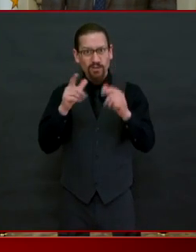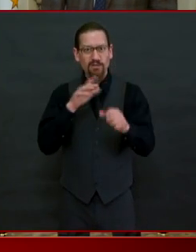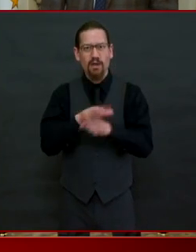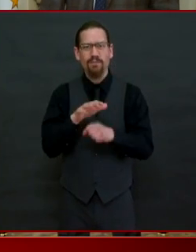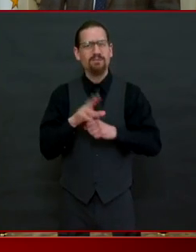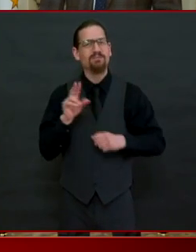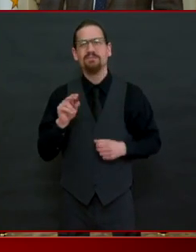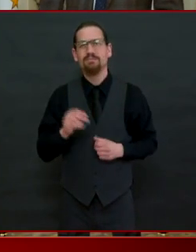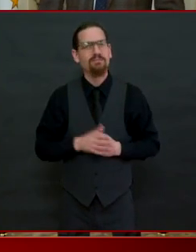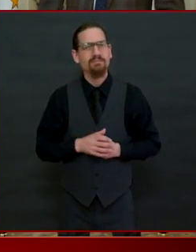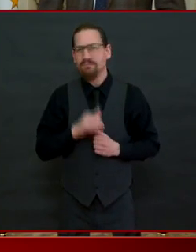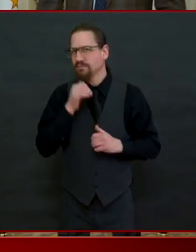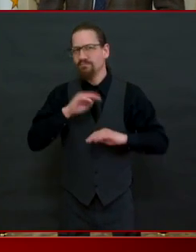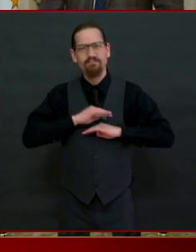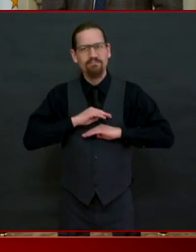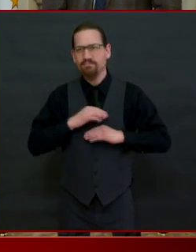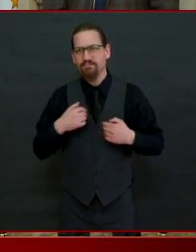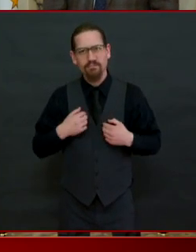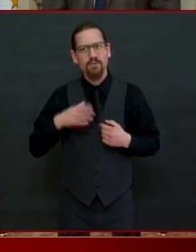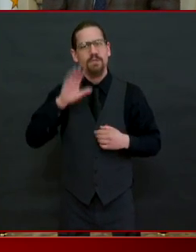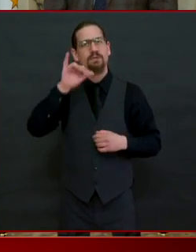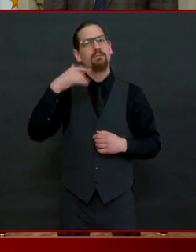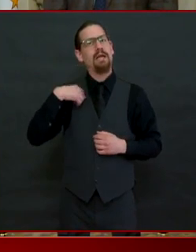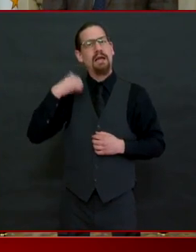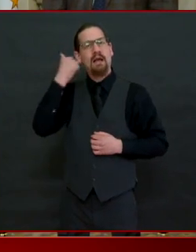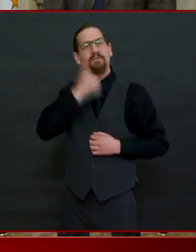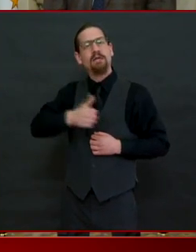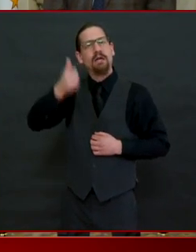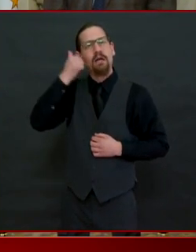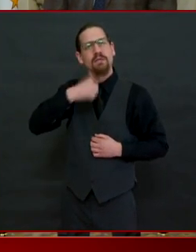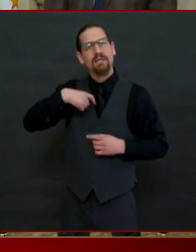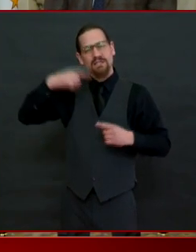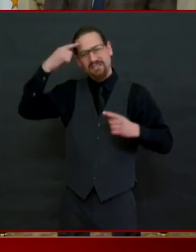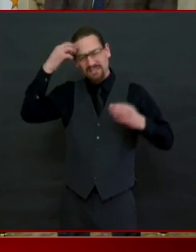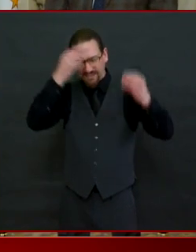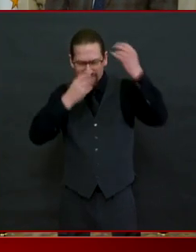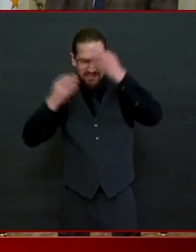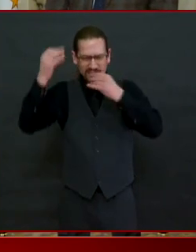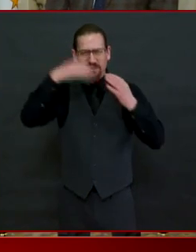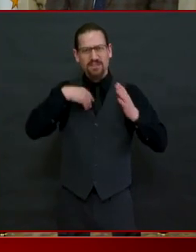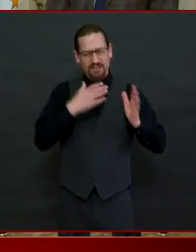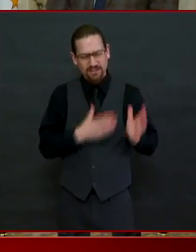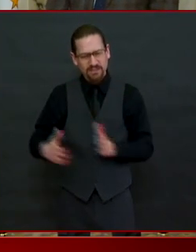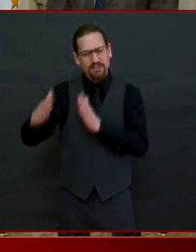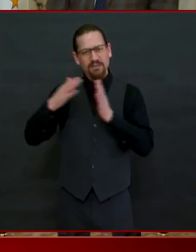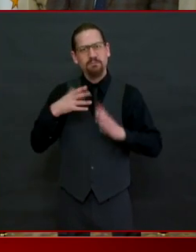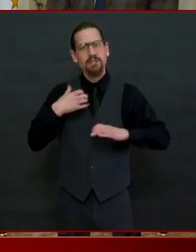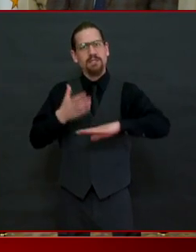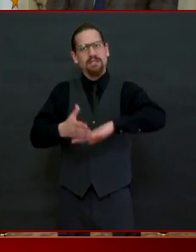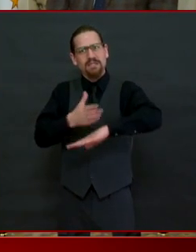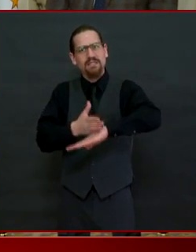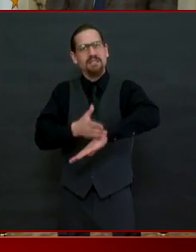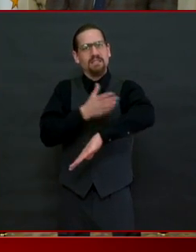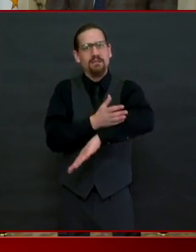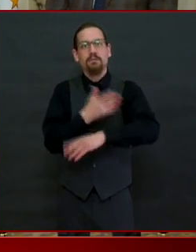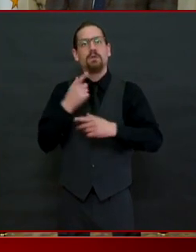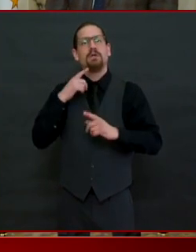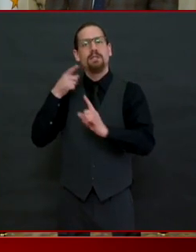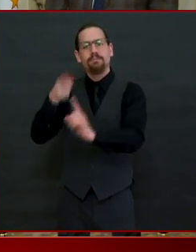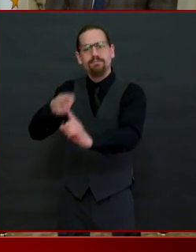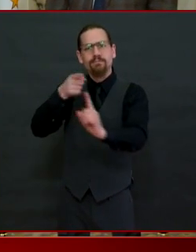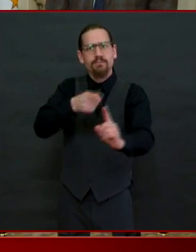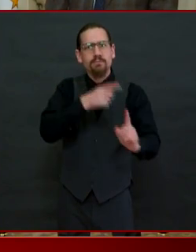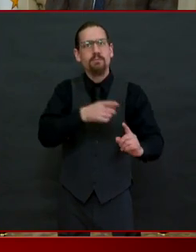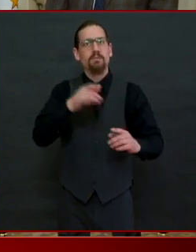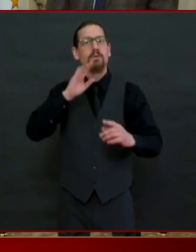to do more and better testing in inner cities we're we're working like crazy in nursing homes we're trying to reach out to